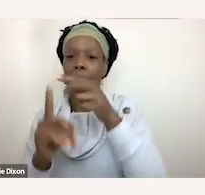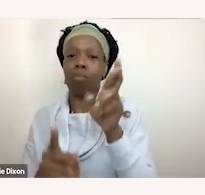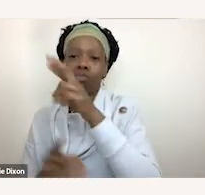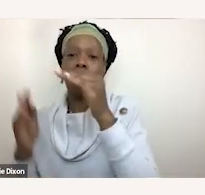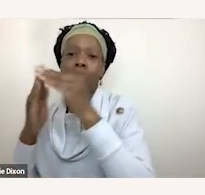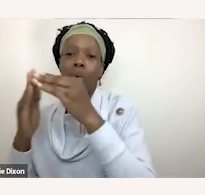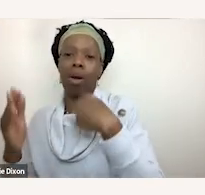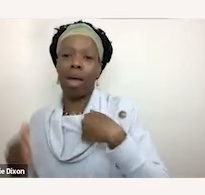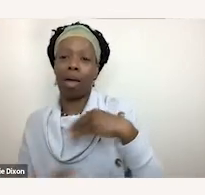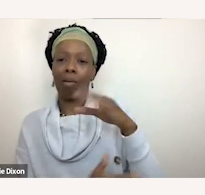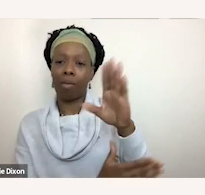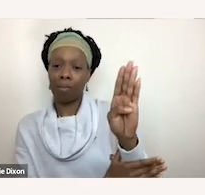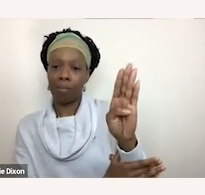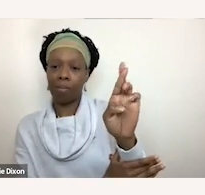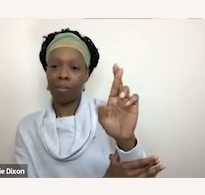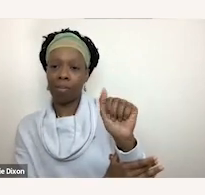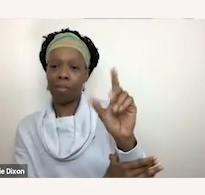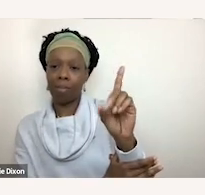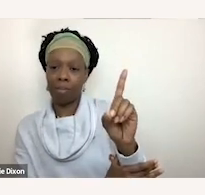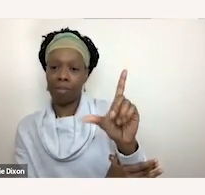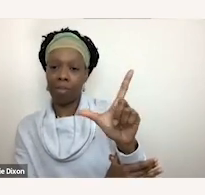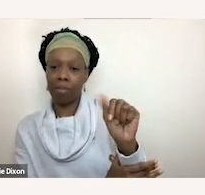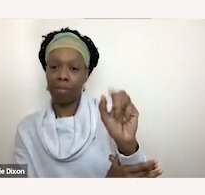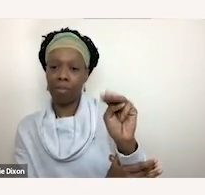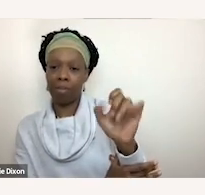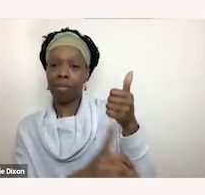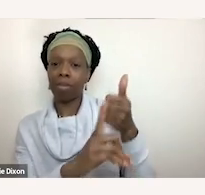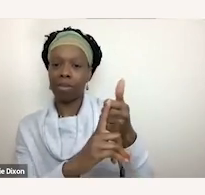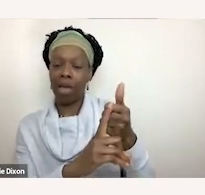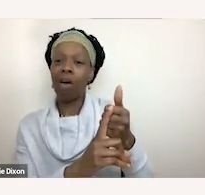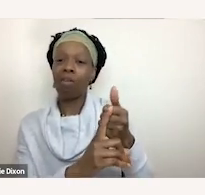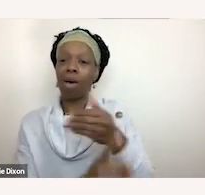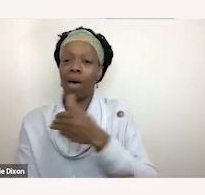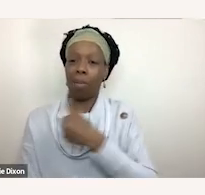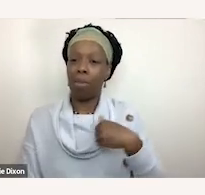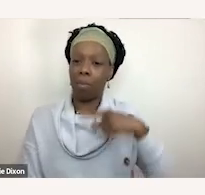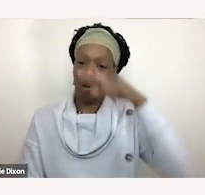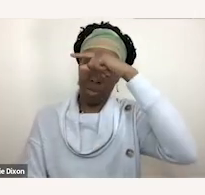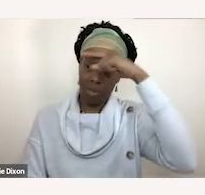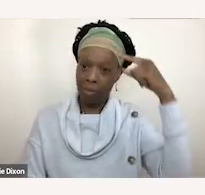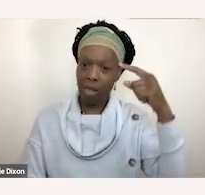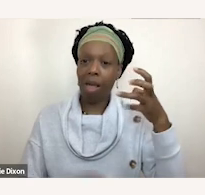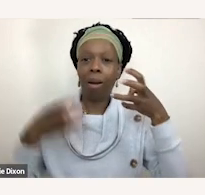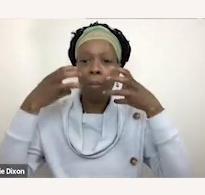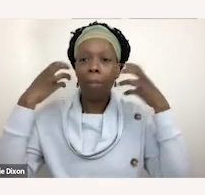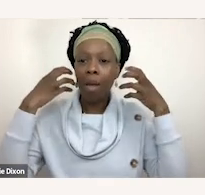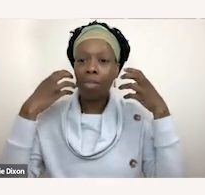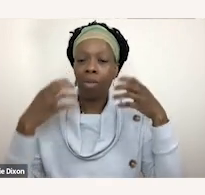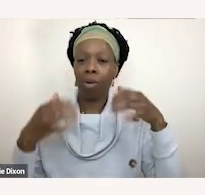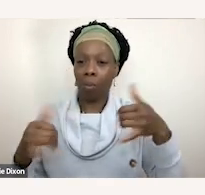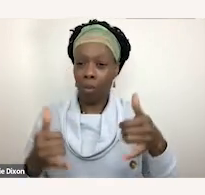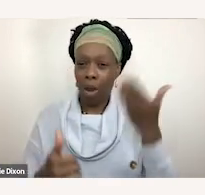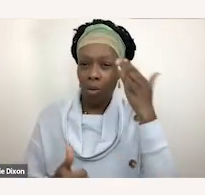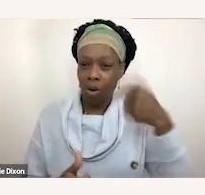a disabled member of the black panther party and i don't know if y'all are aware of this but the black